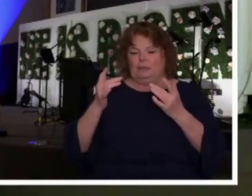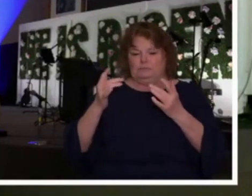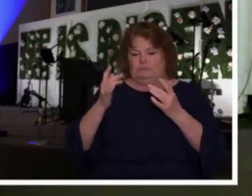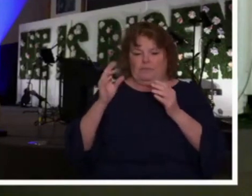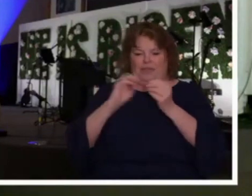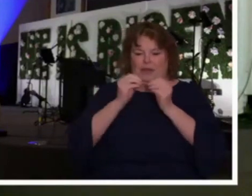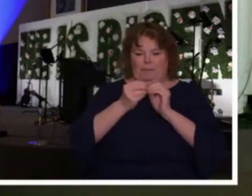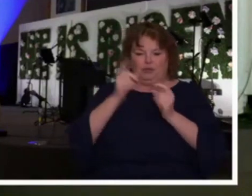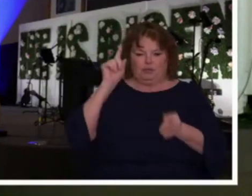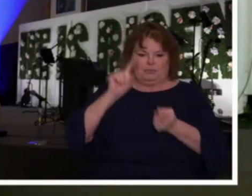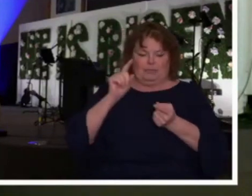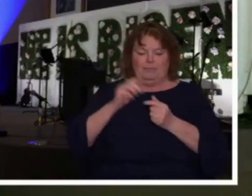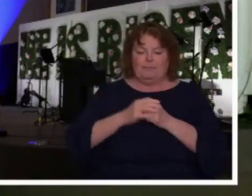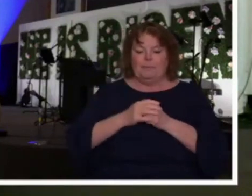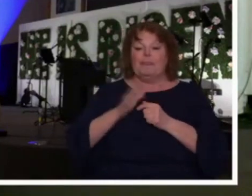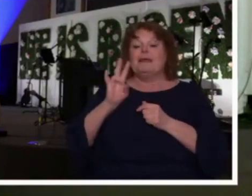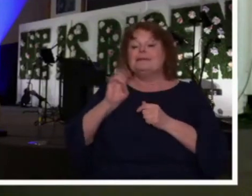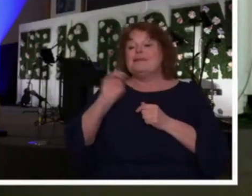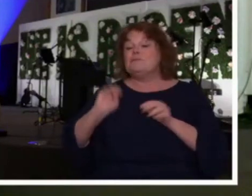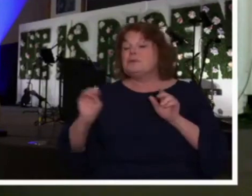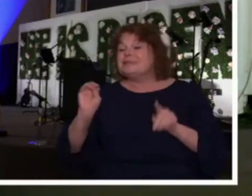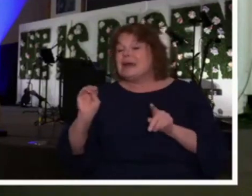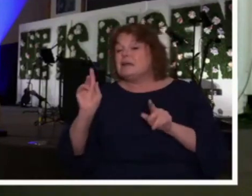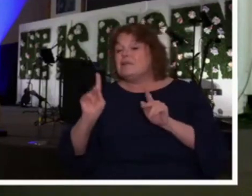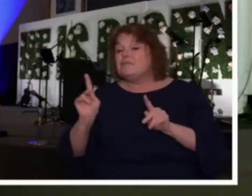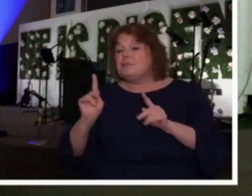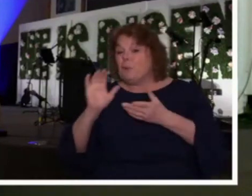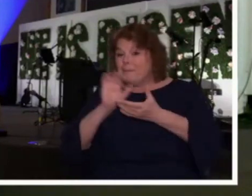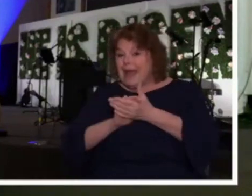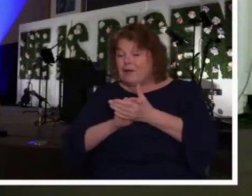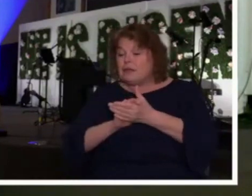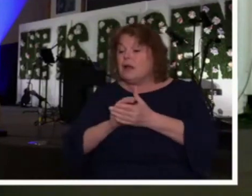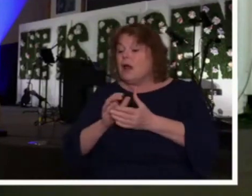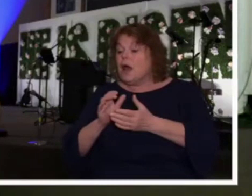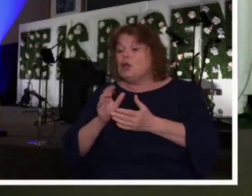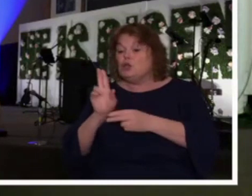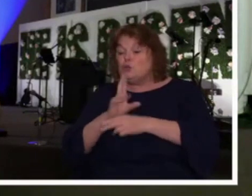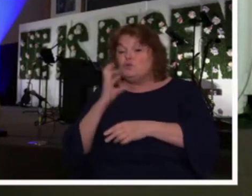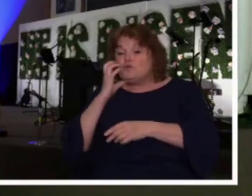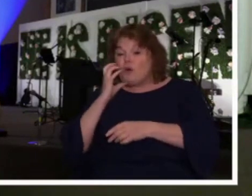percent of married people spend more time on their phone than talking with their spouse.